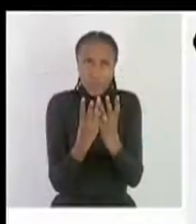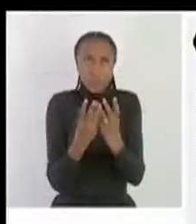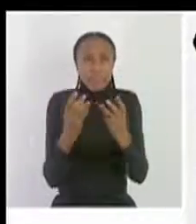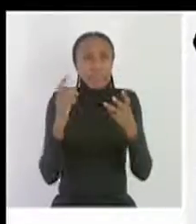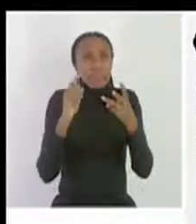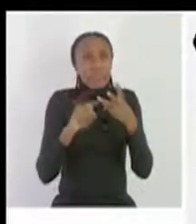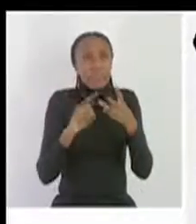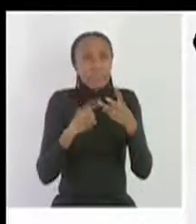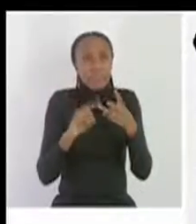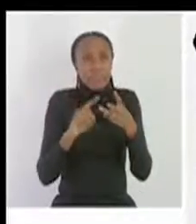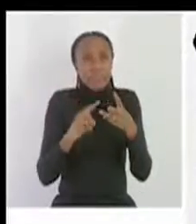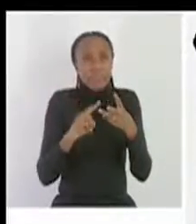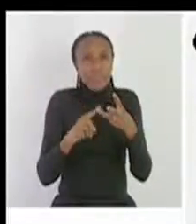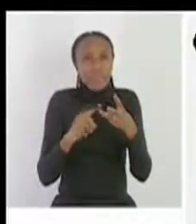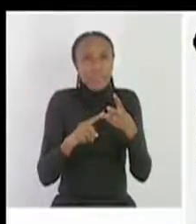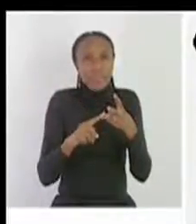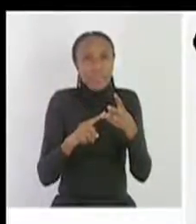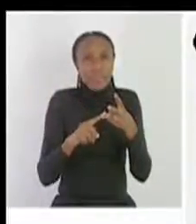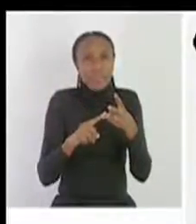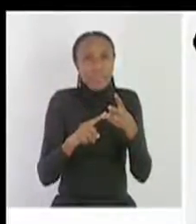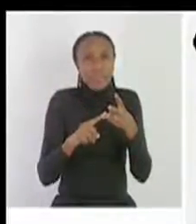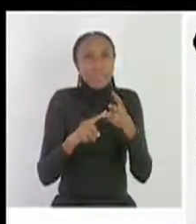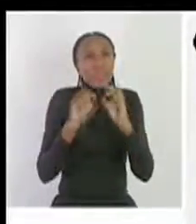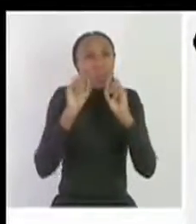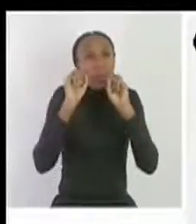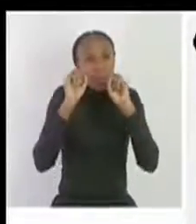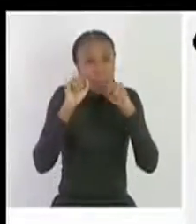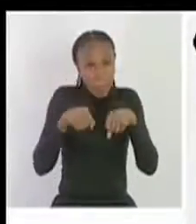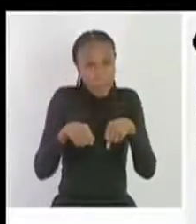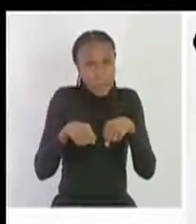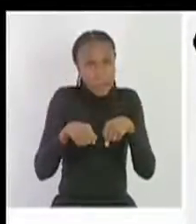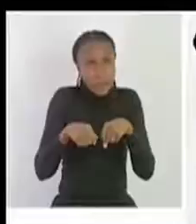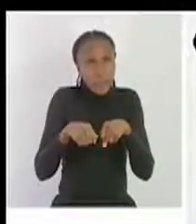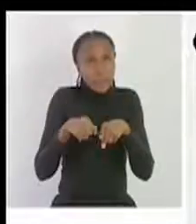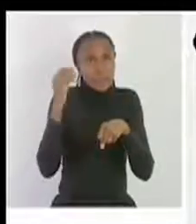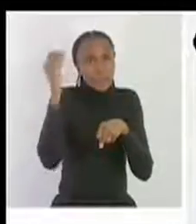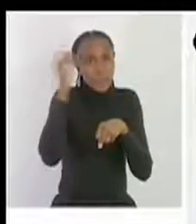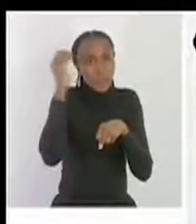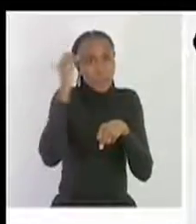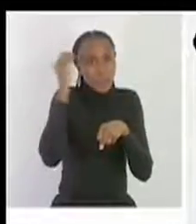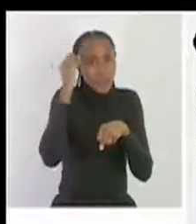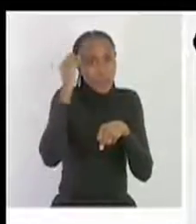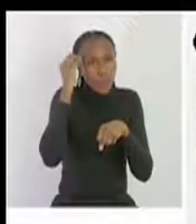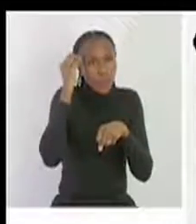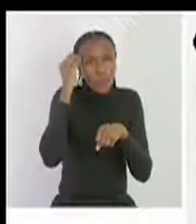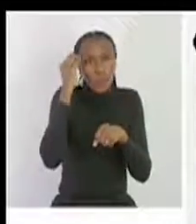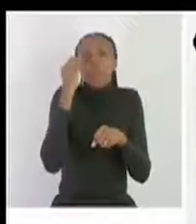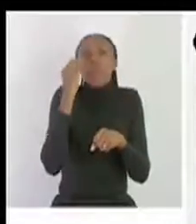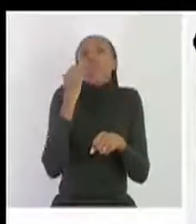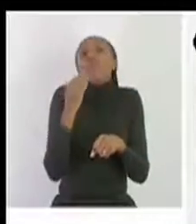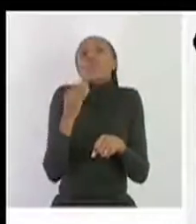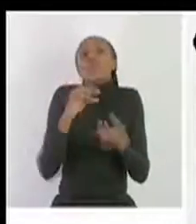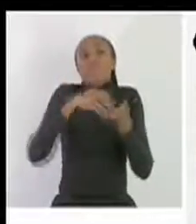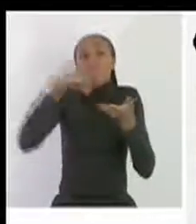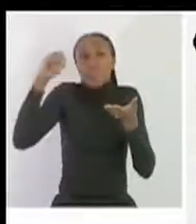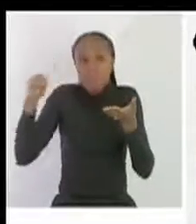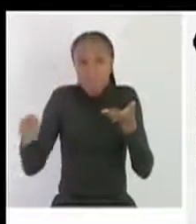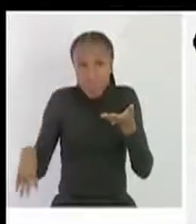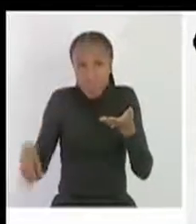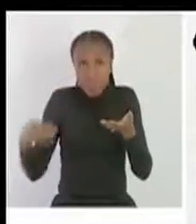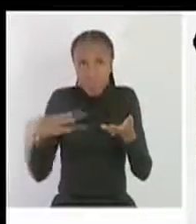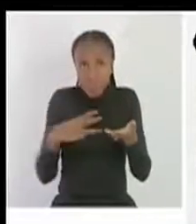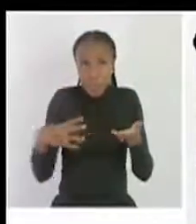competence says that a learner in grade seven must be able to explain what explain that there is no cure yet for HIV and AIDS